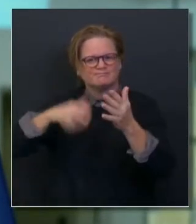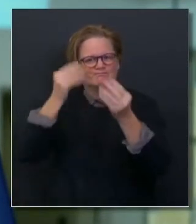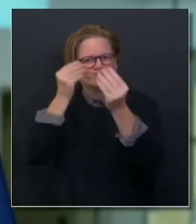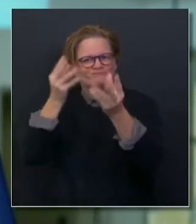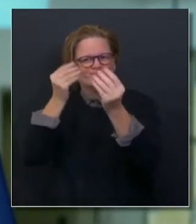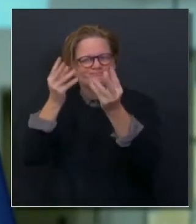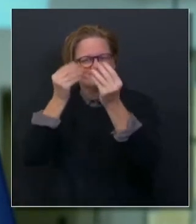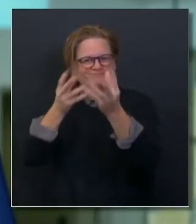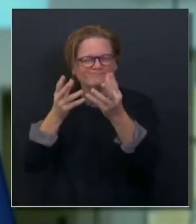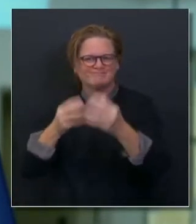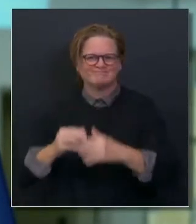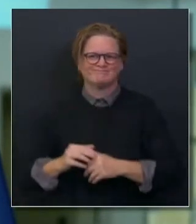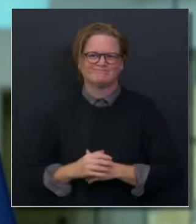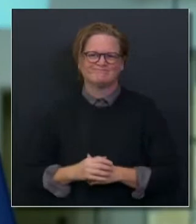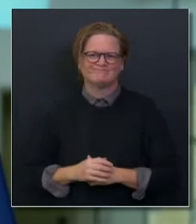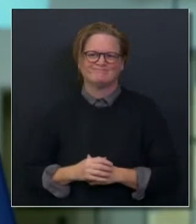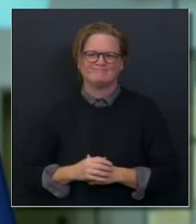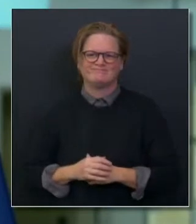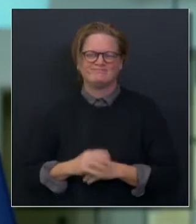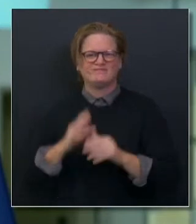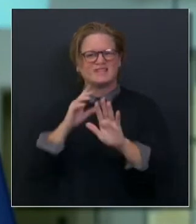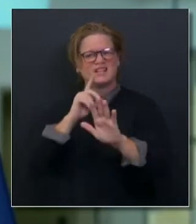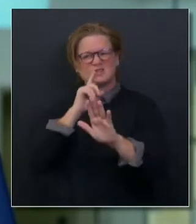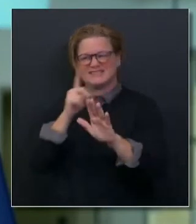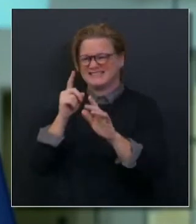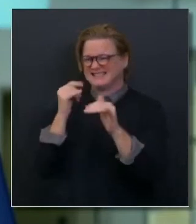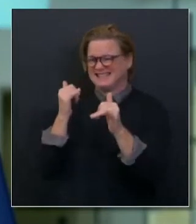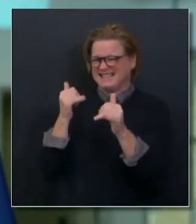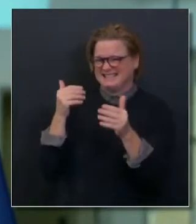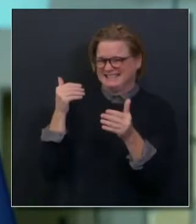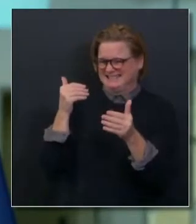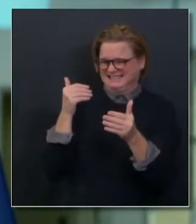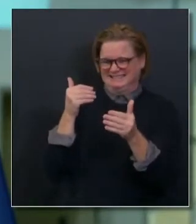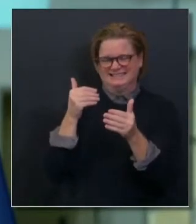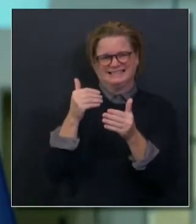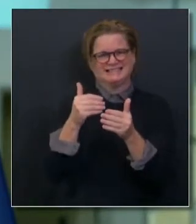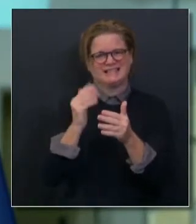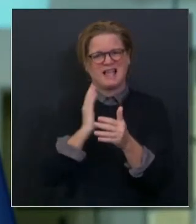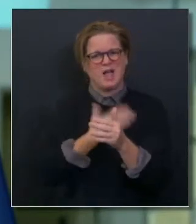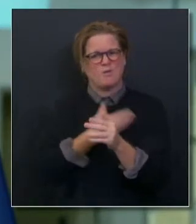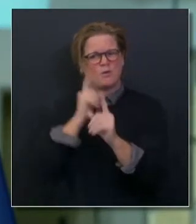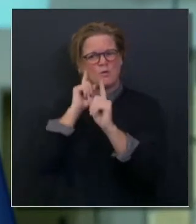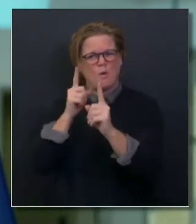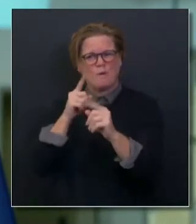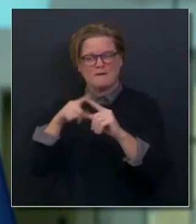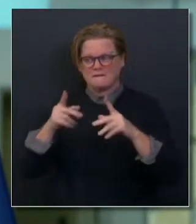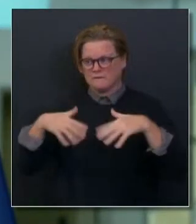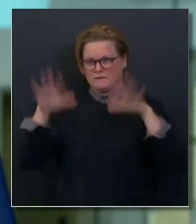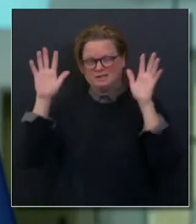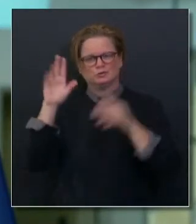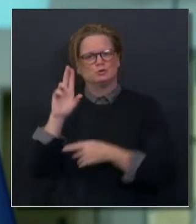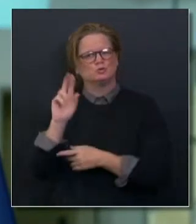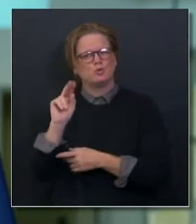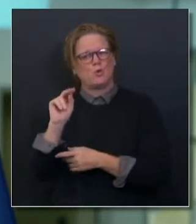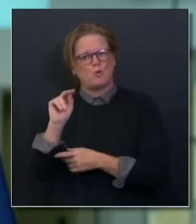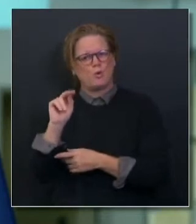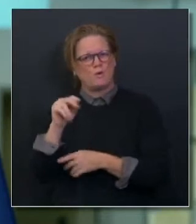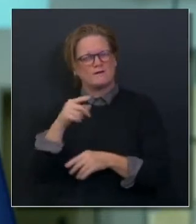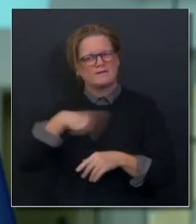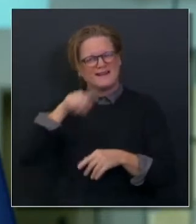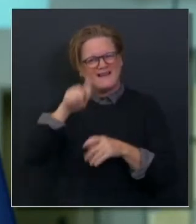a sprint and no longer a marathon. There is light at the end of the tunnel. We're still in the tunnel. We'll get through this. We just need your